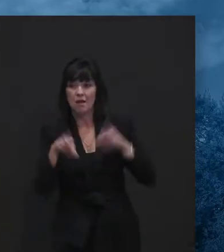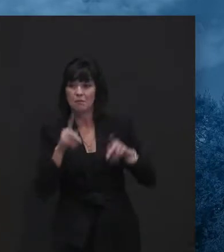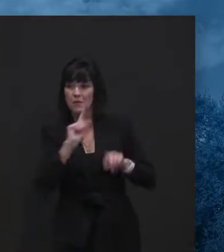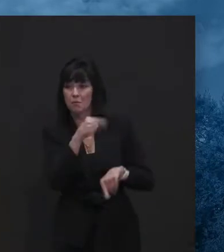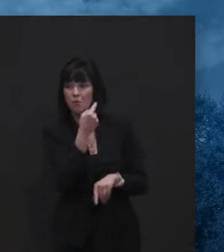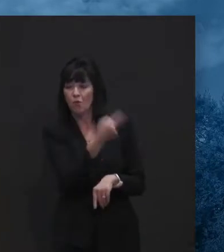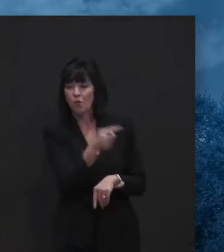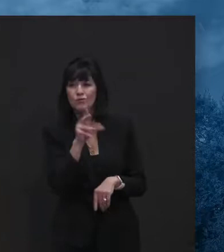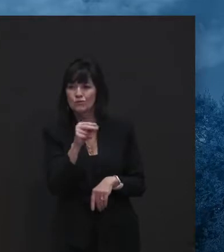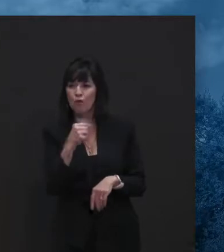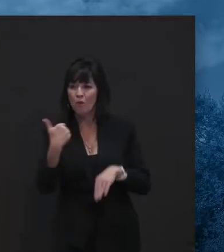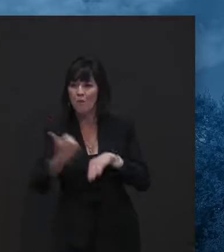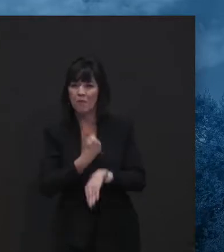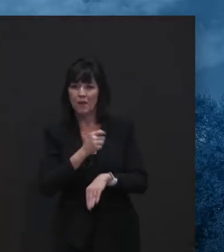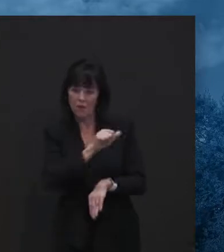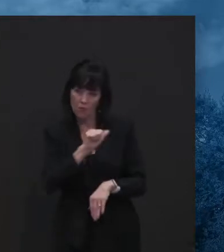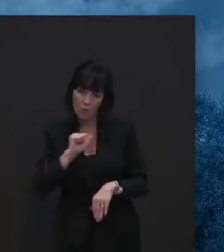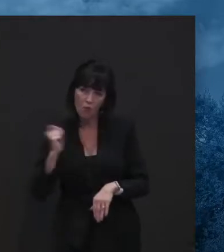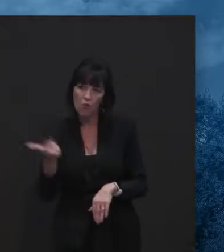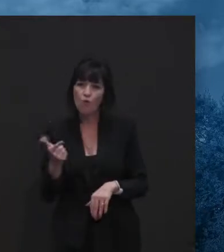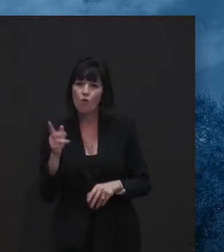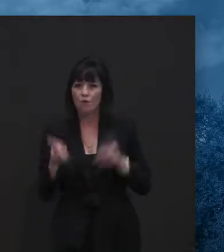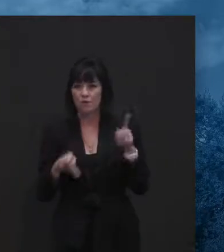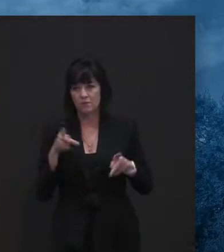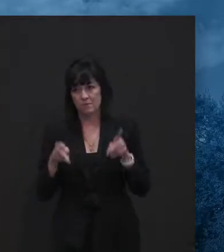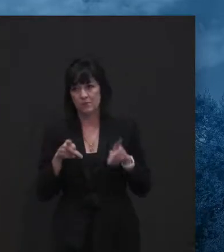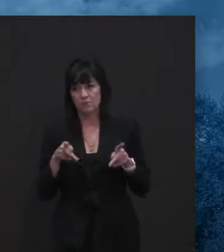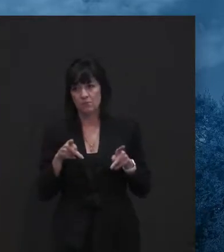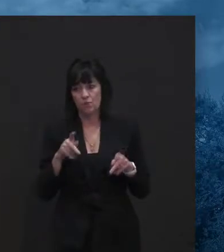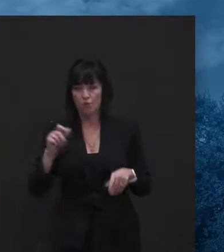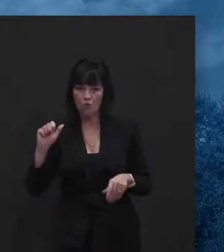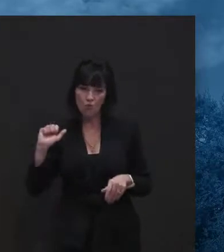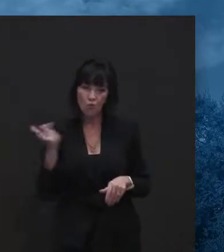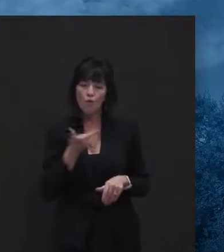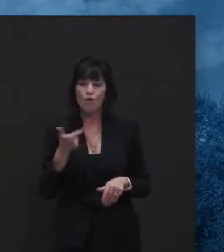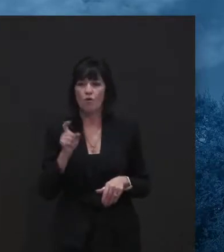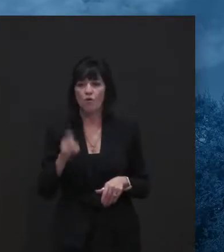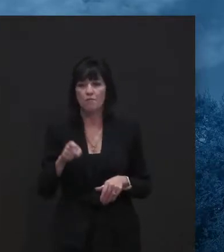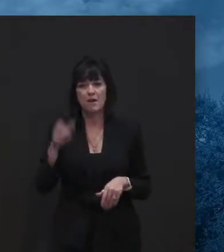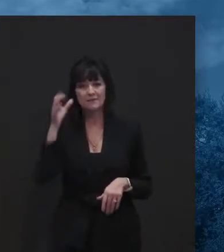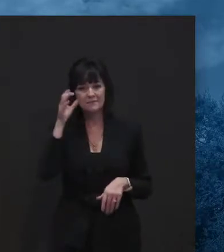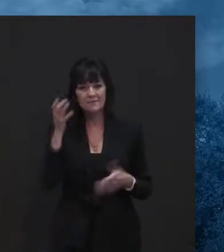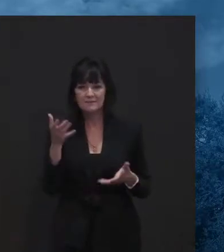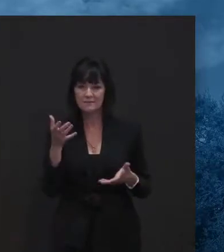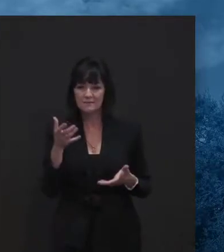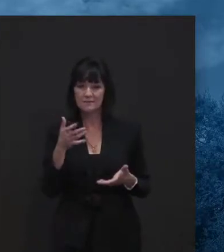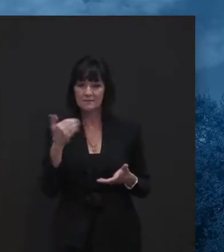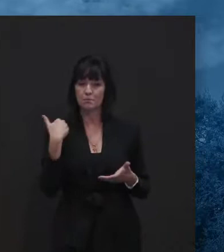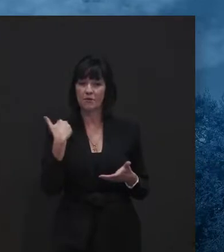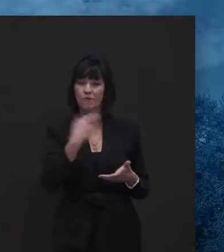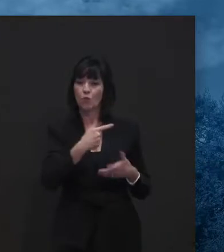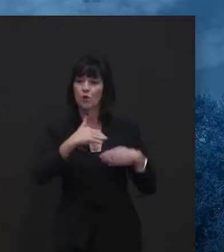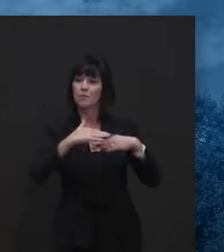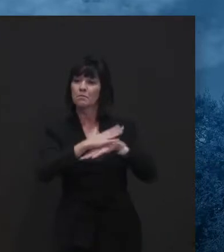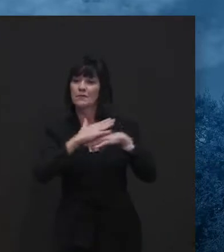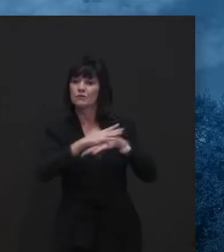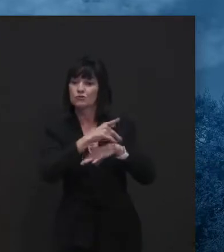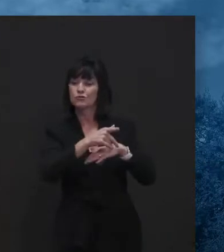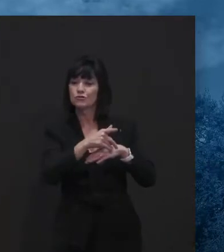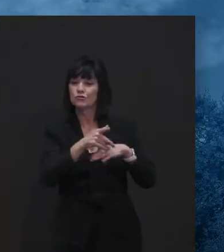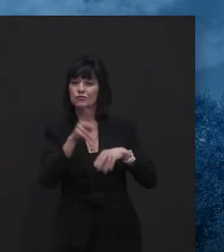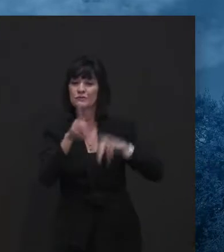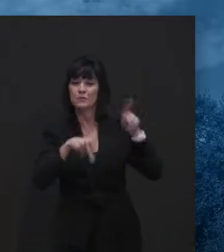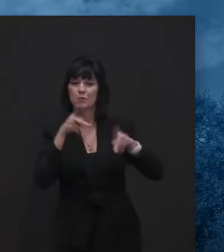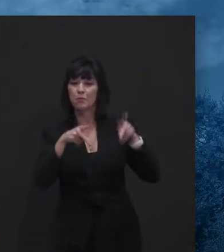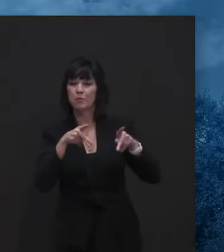you know, when we got to, uh, into the summertime. It's not just the beach, a crowd, young adult crowd again,